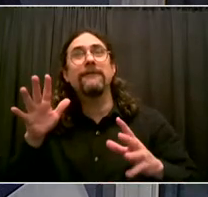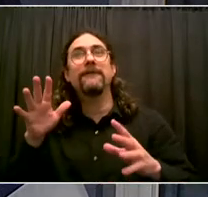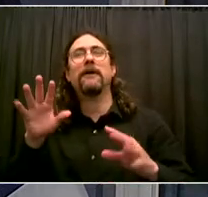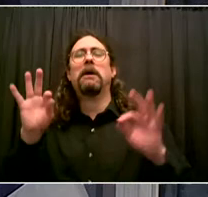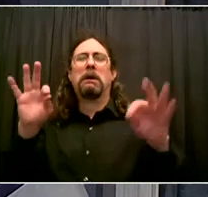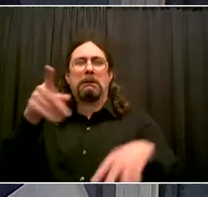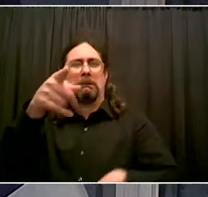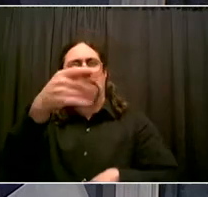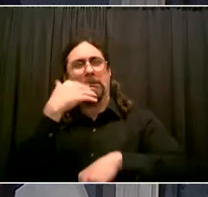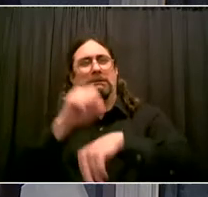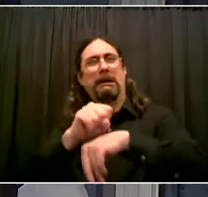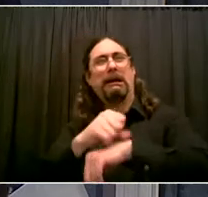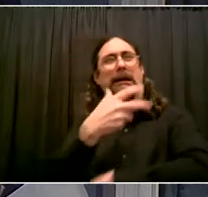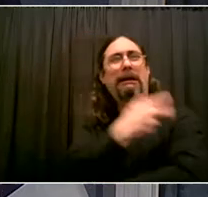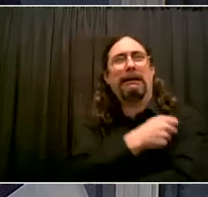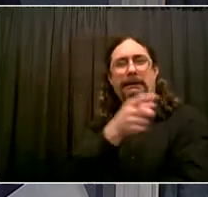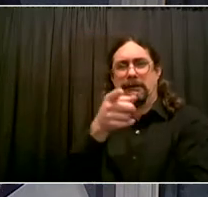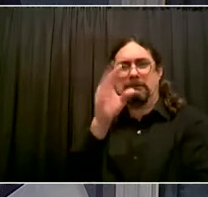health commissioner.